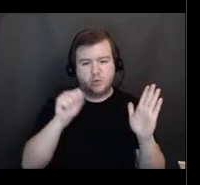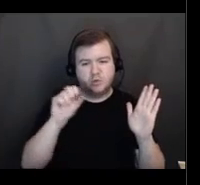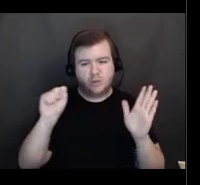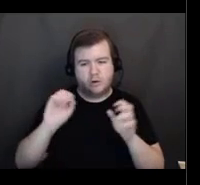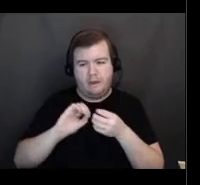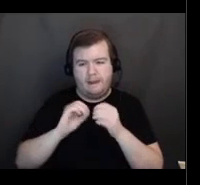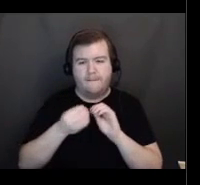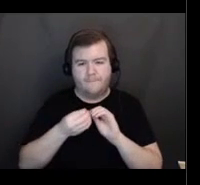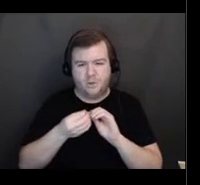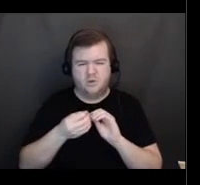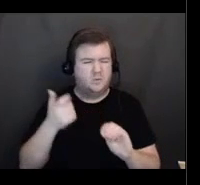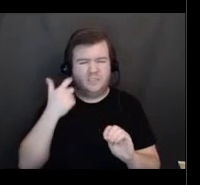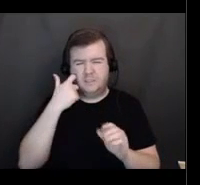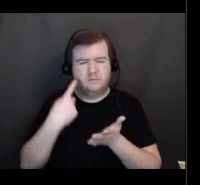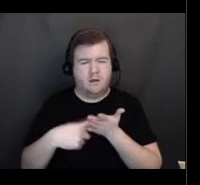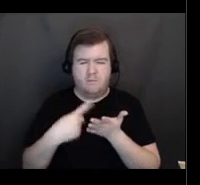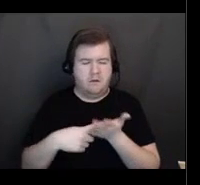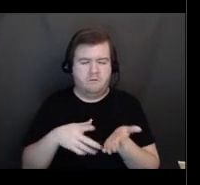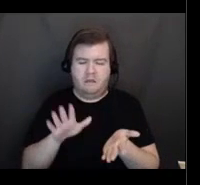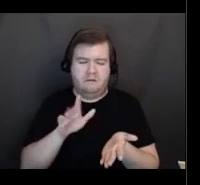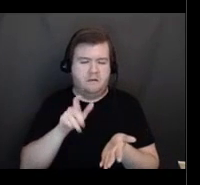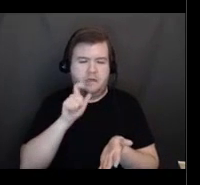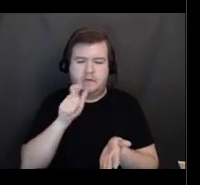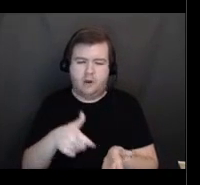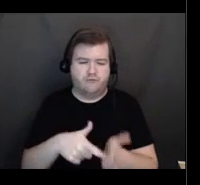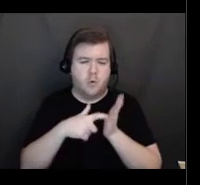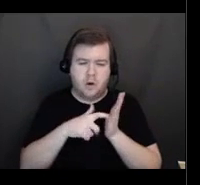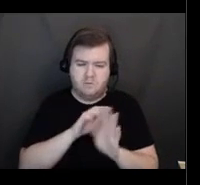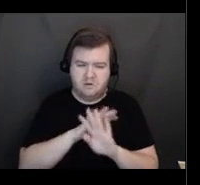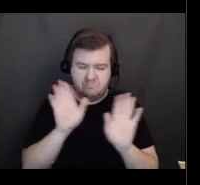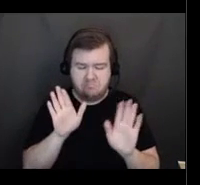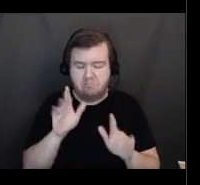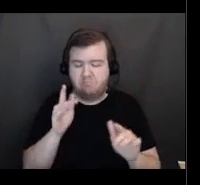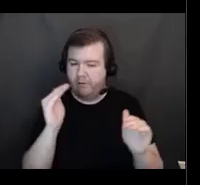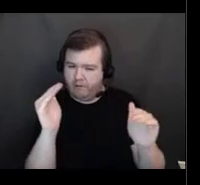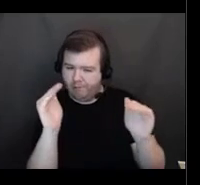just talked about that one. So, Beth, you already talked about that.